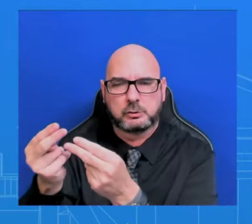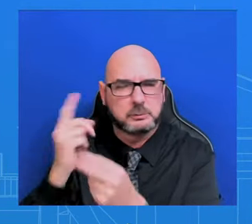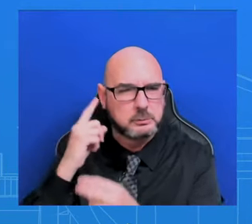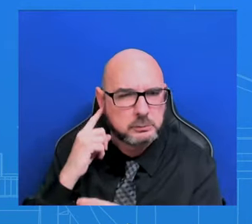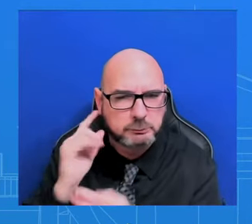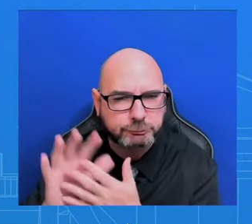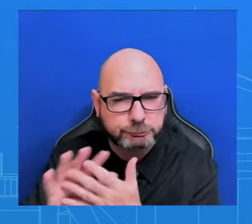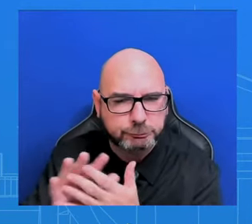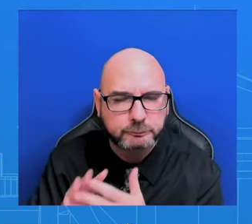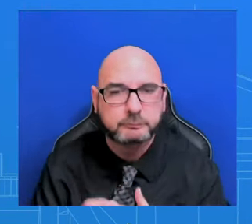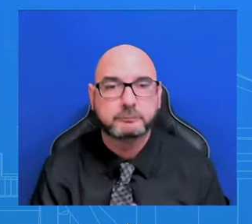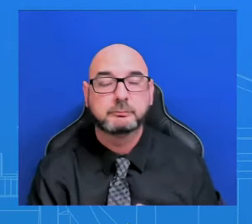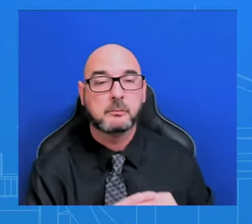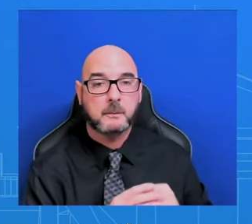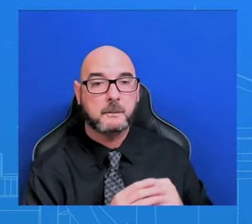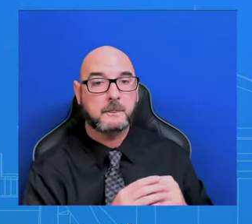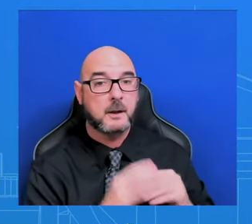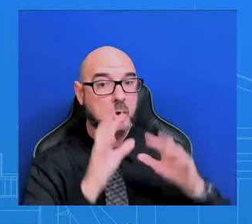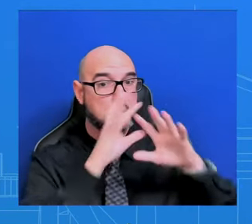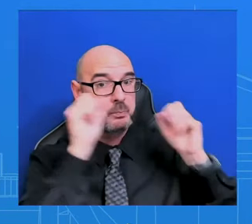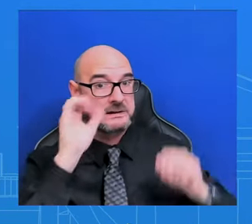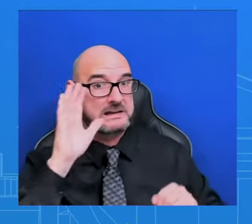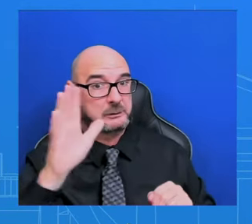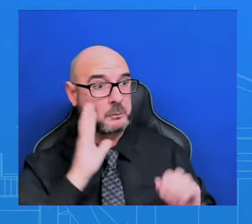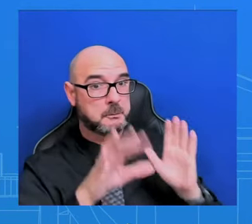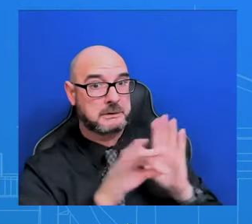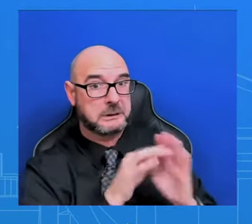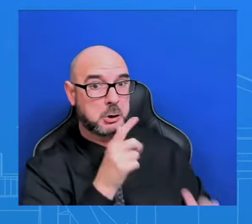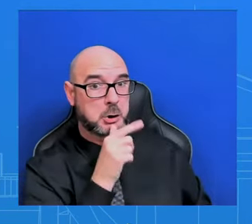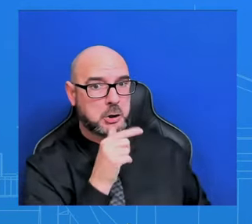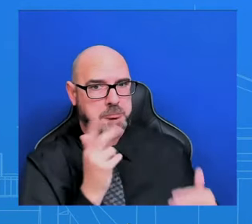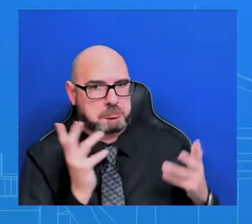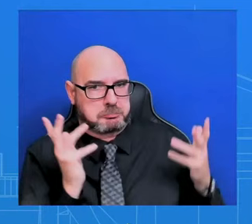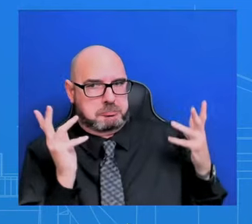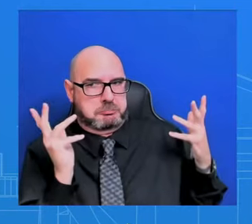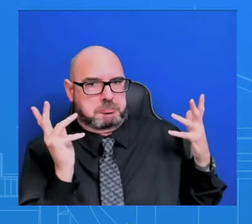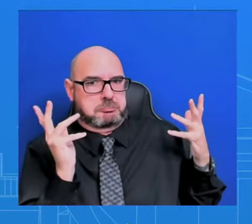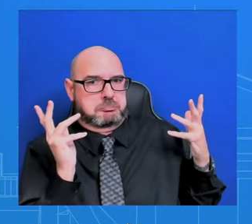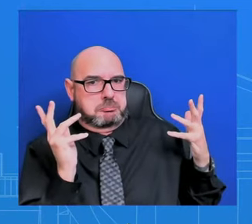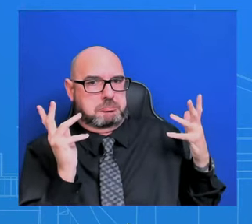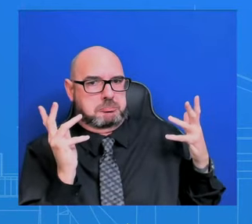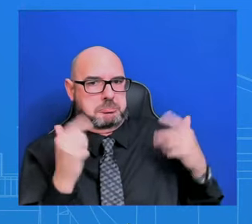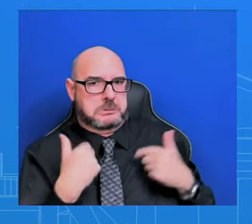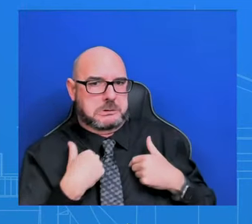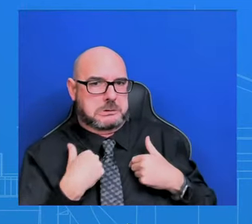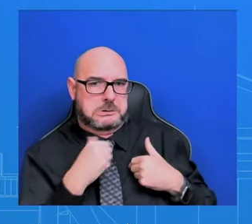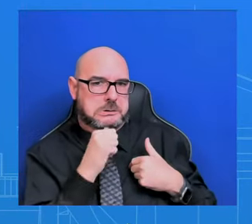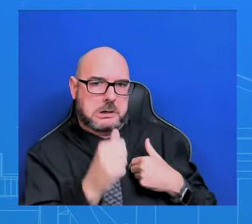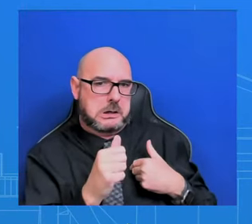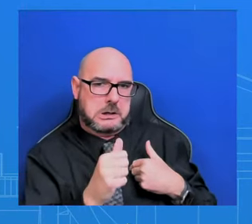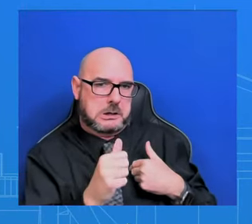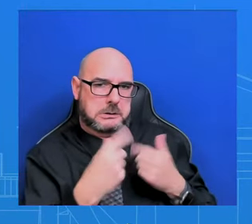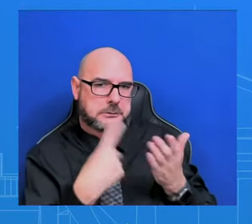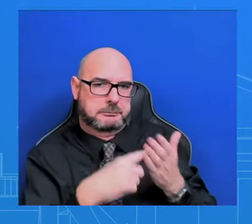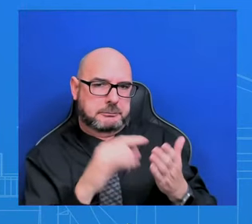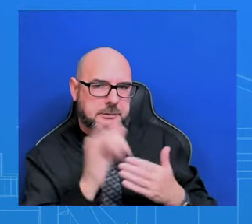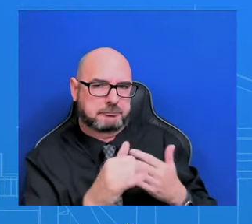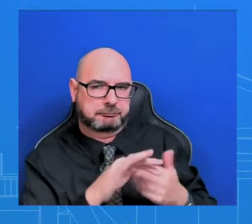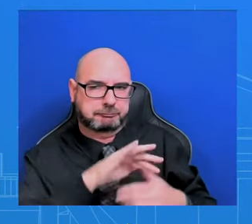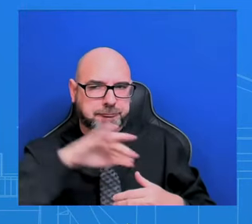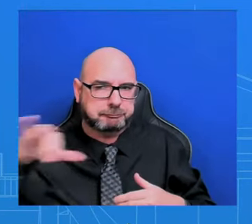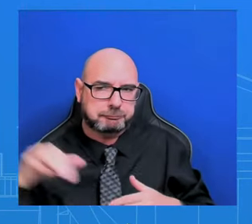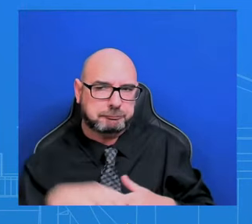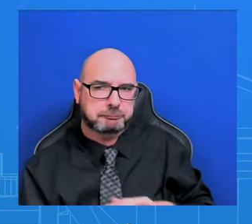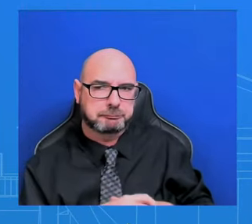just don't have anything to preview. I'm just not going to get ahead of the process at this time. Good, sir. So knowing that